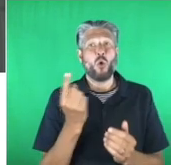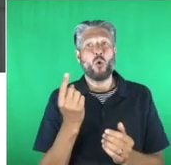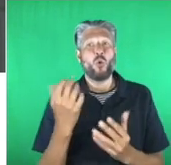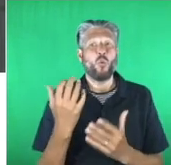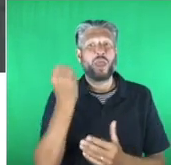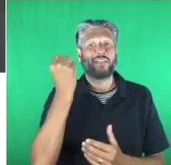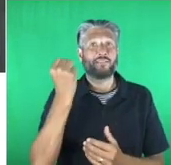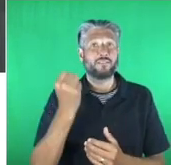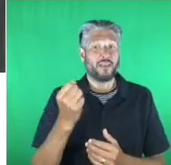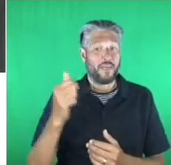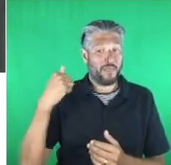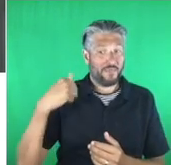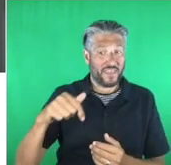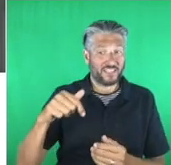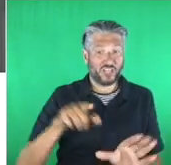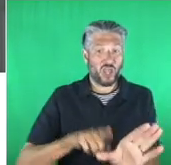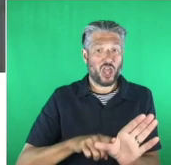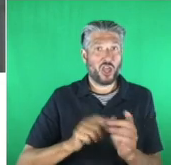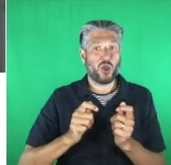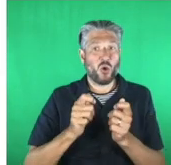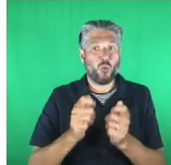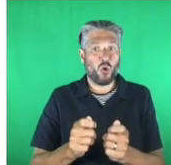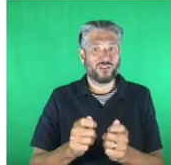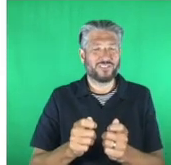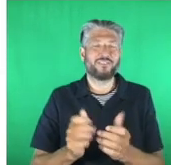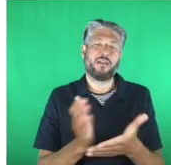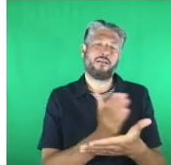goes to Clear Talents.